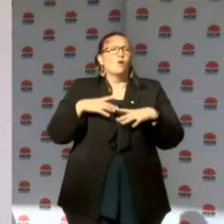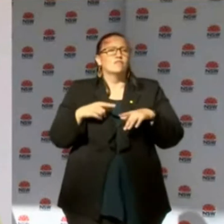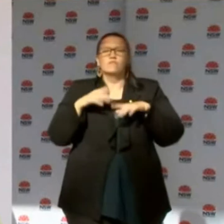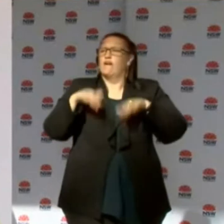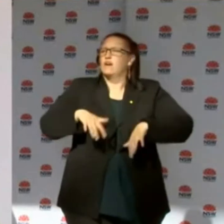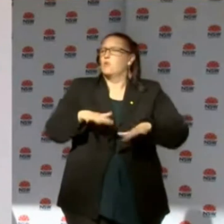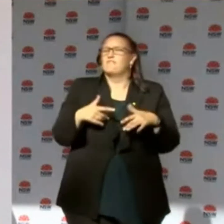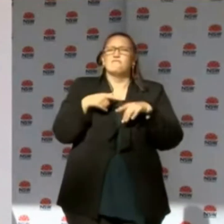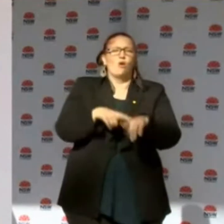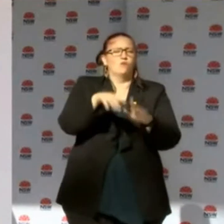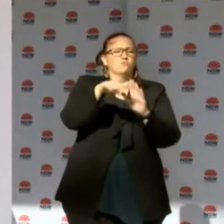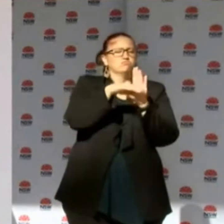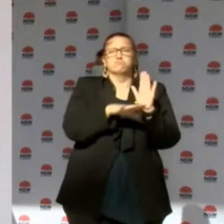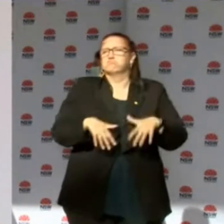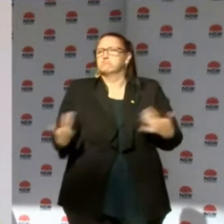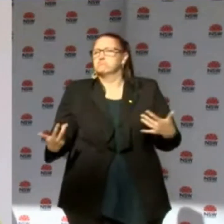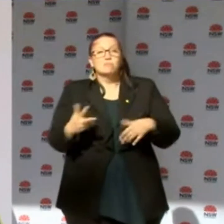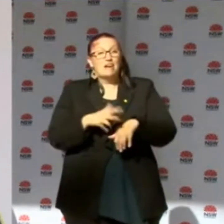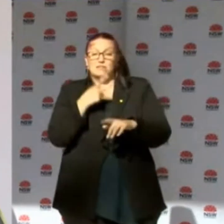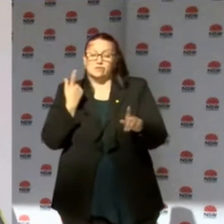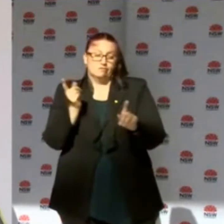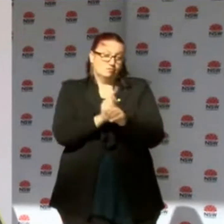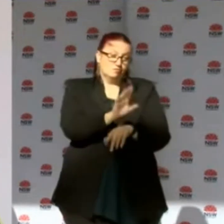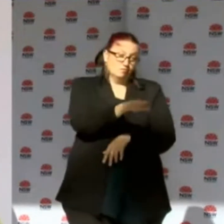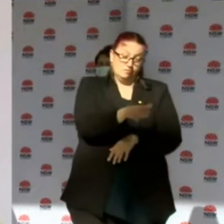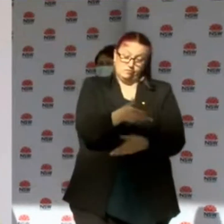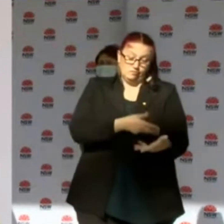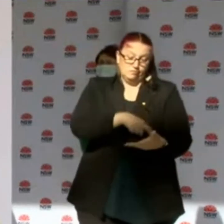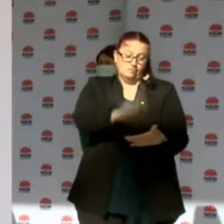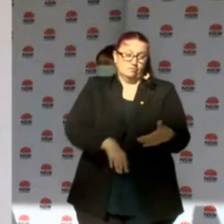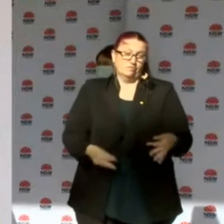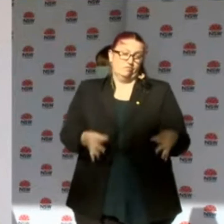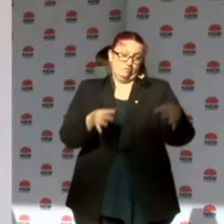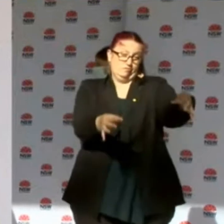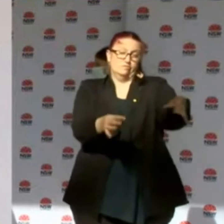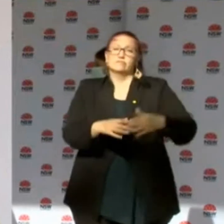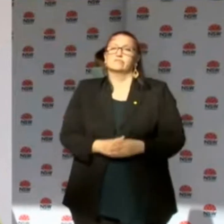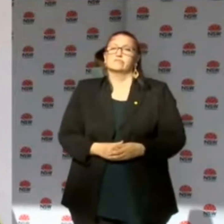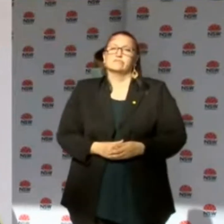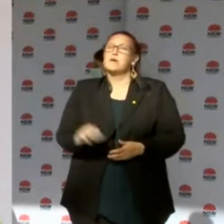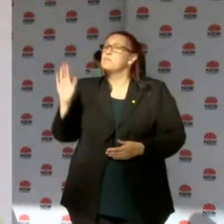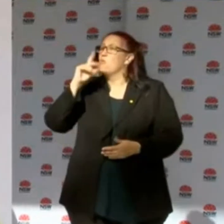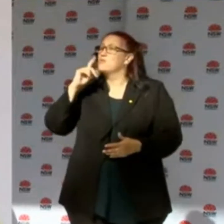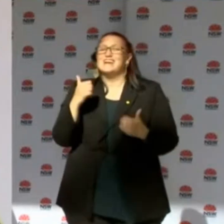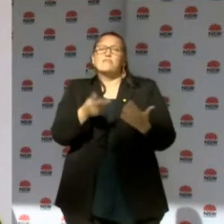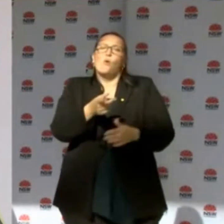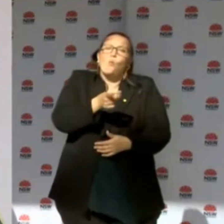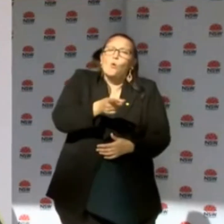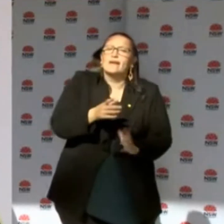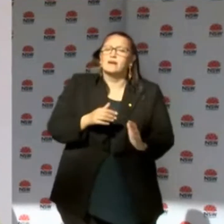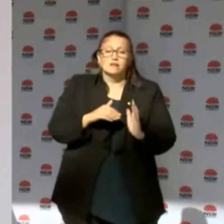Those people will be spoken to by police and will be issued with a penalty notice rather than given the option of a caution.